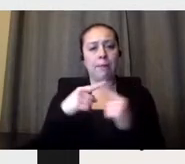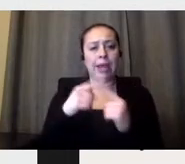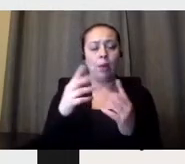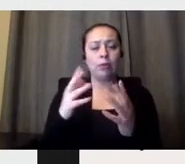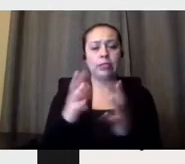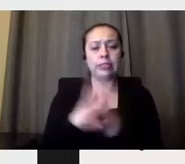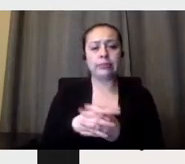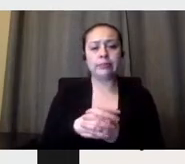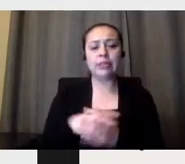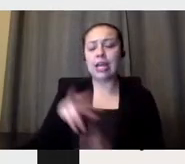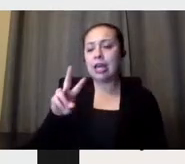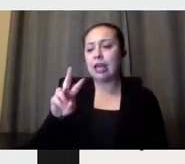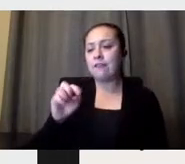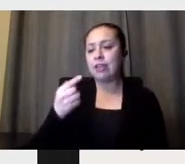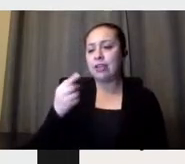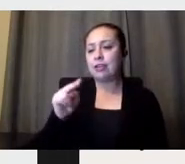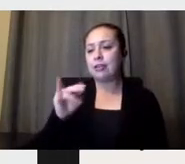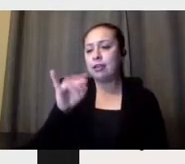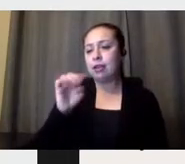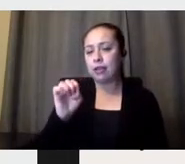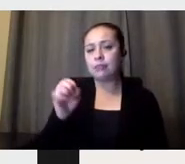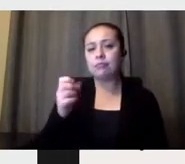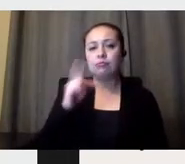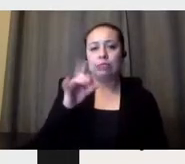Vignelli 90 came to happen.